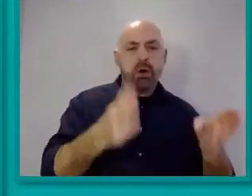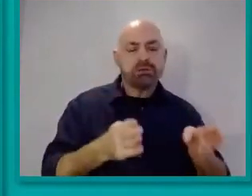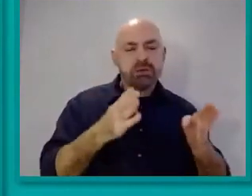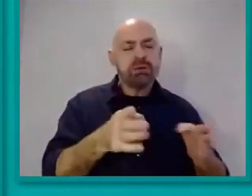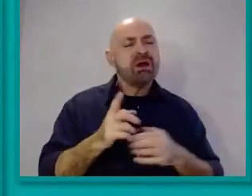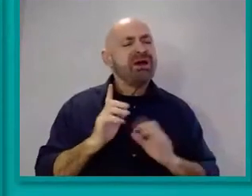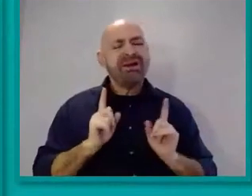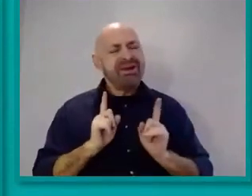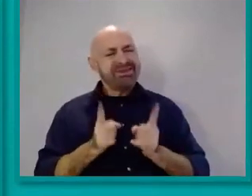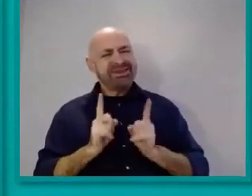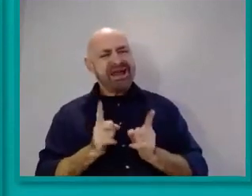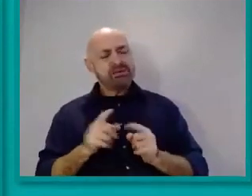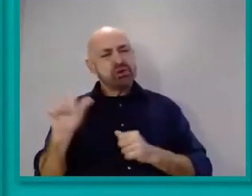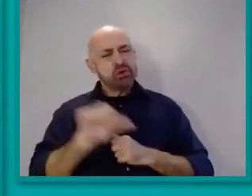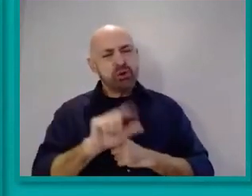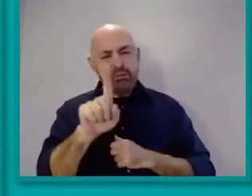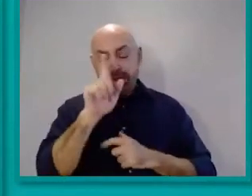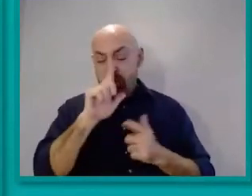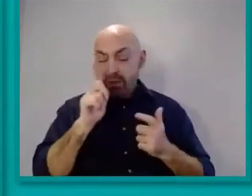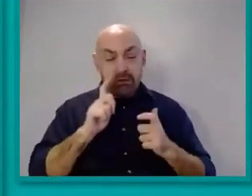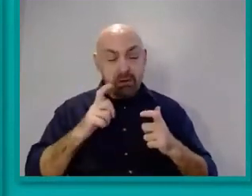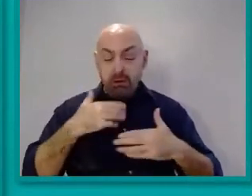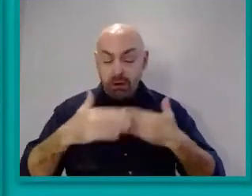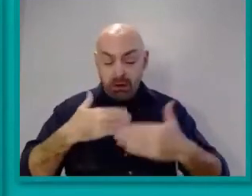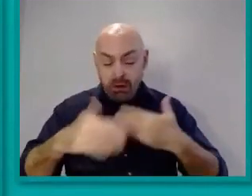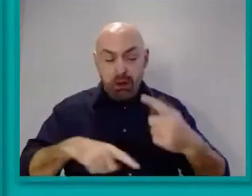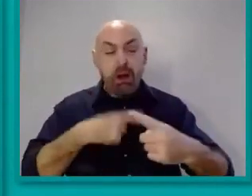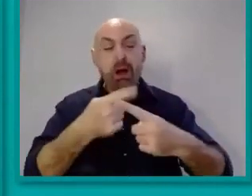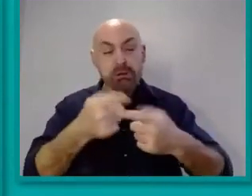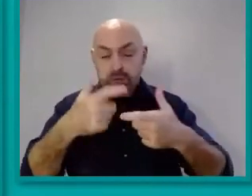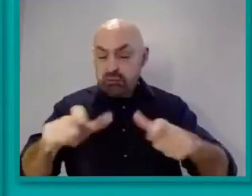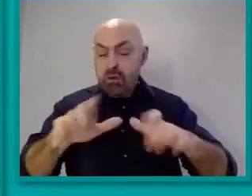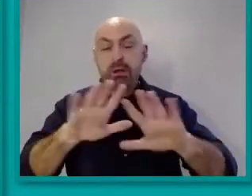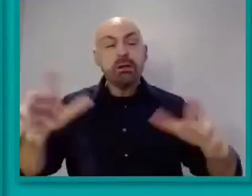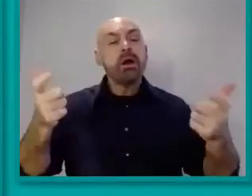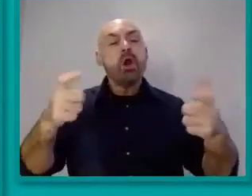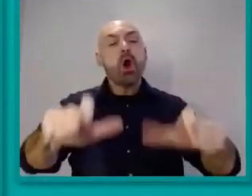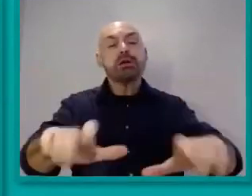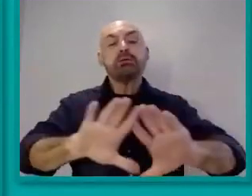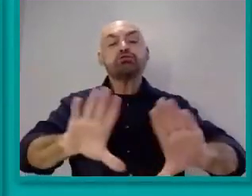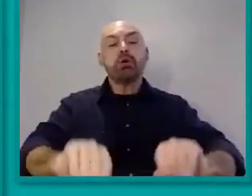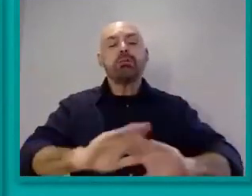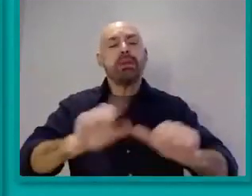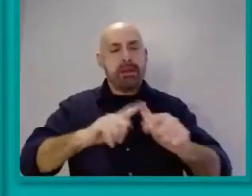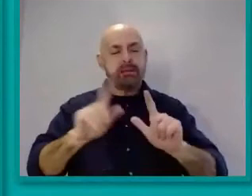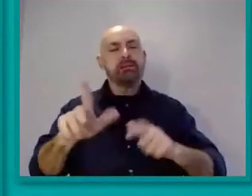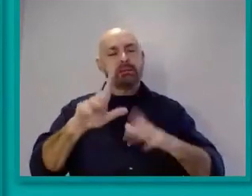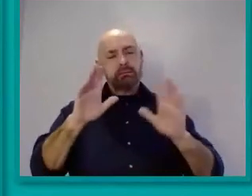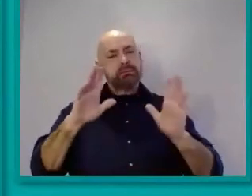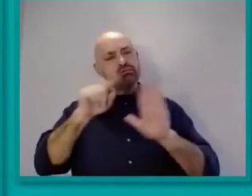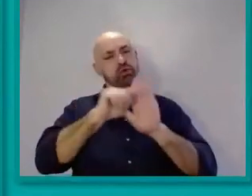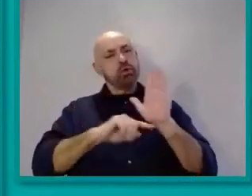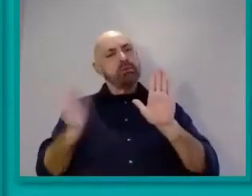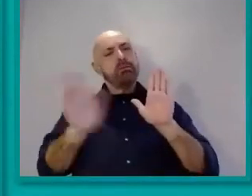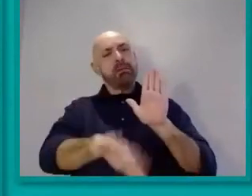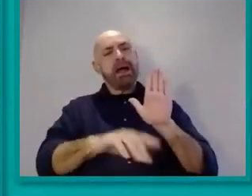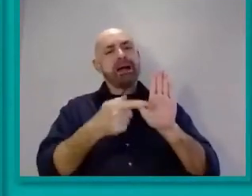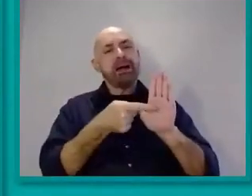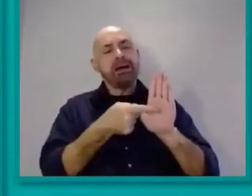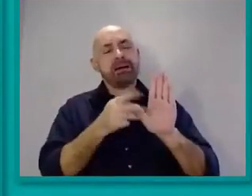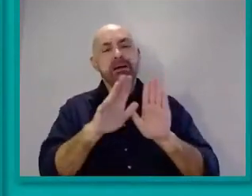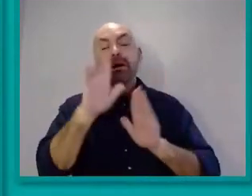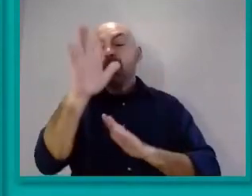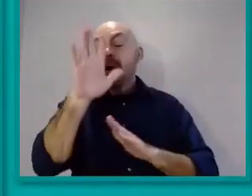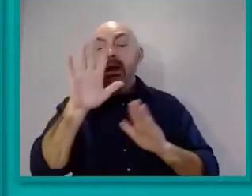force as long as it is required during a period of national emergency. As soon as is practical, they must be